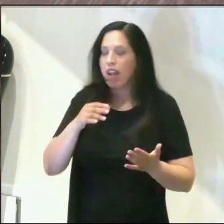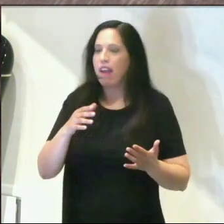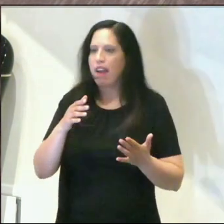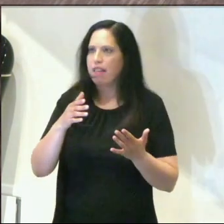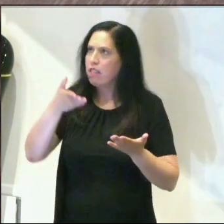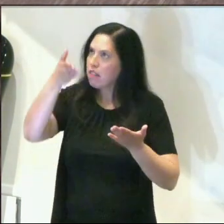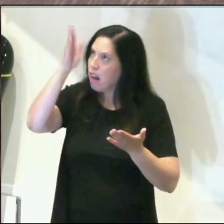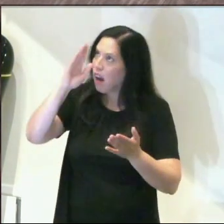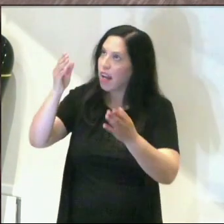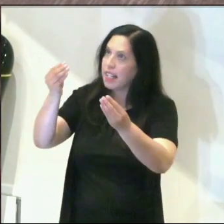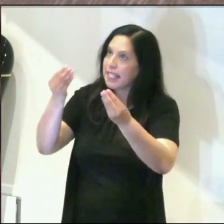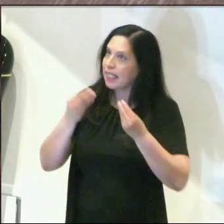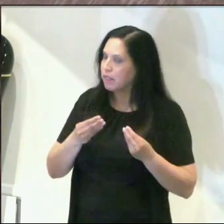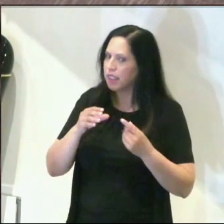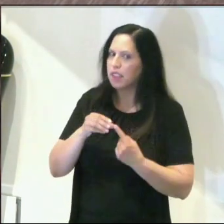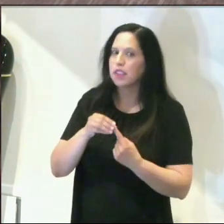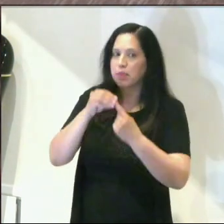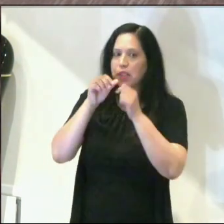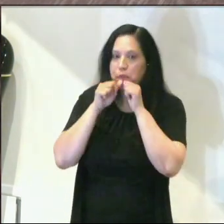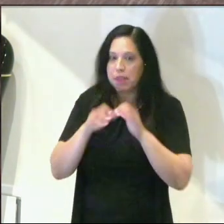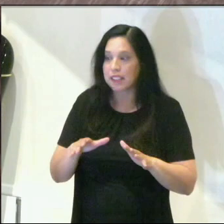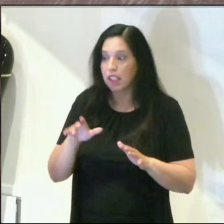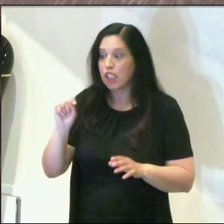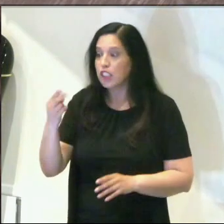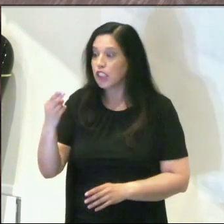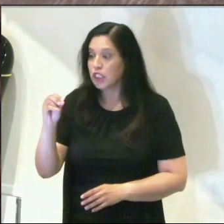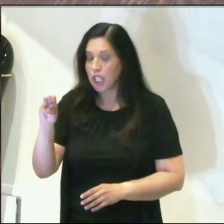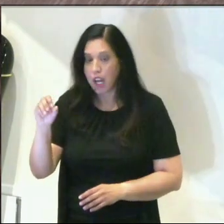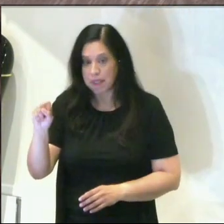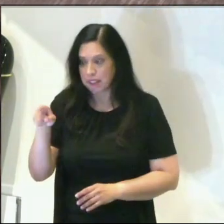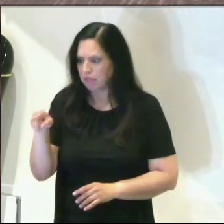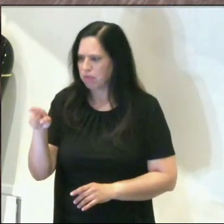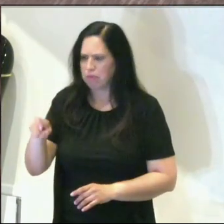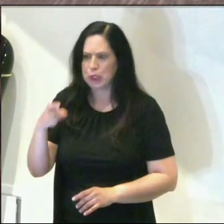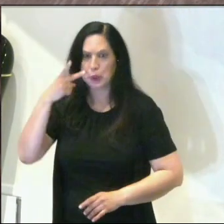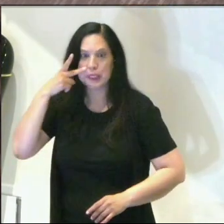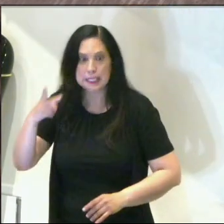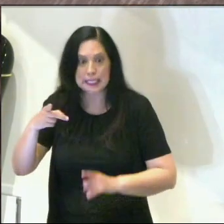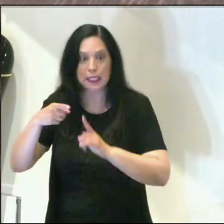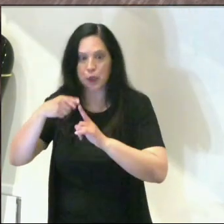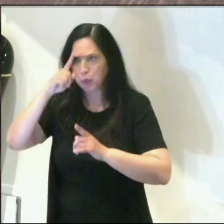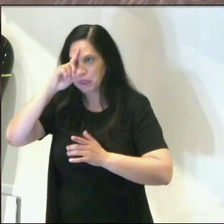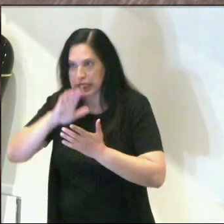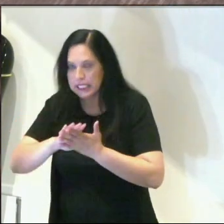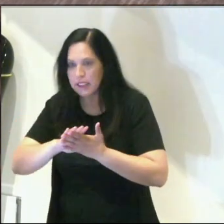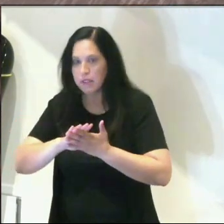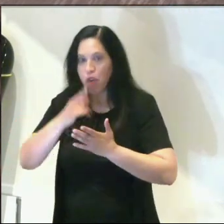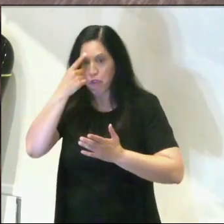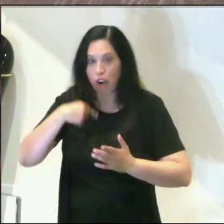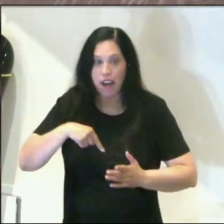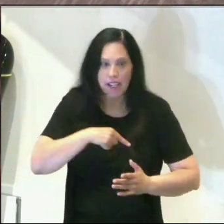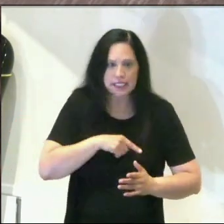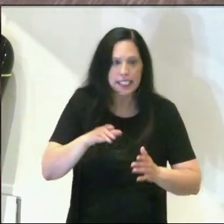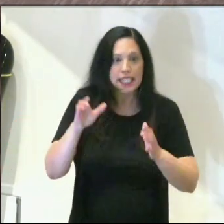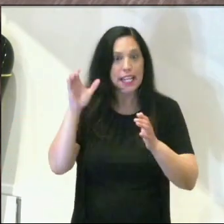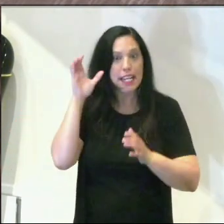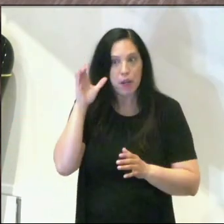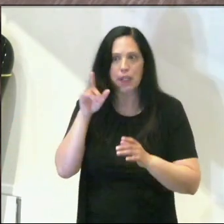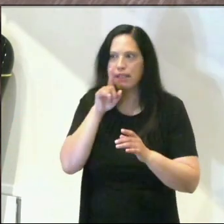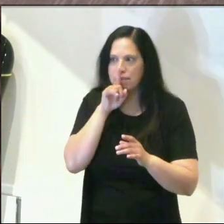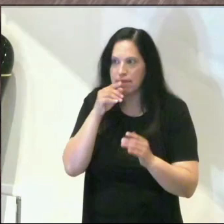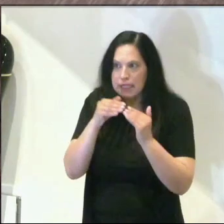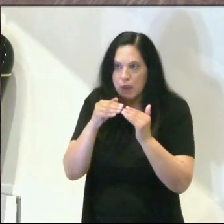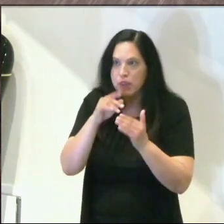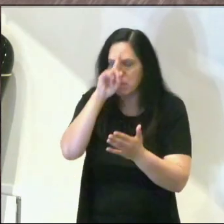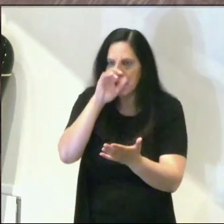special blessing. For Thomas, seeing was believing. For you and me, it's hearing is believing. That's how our faith has